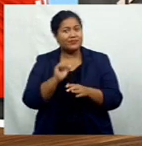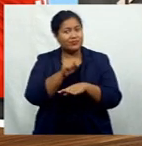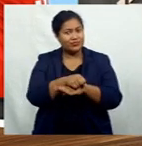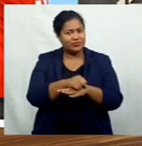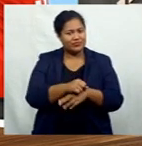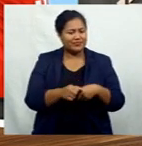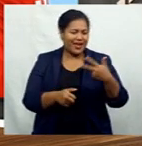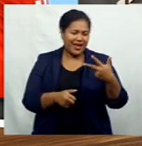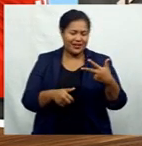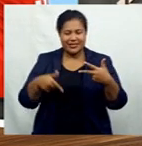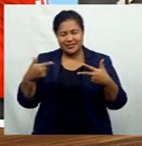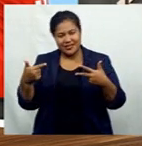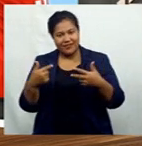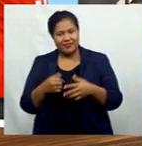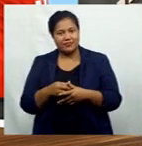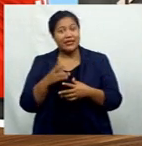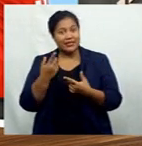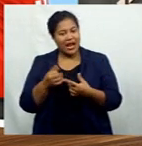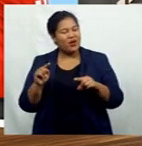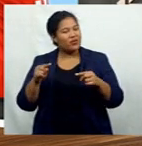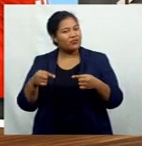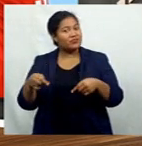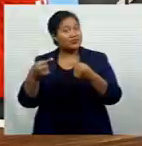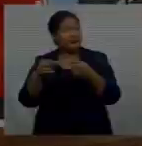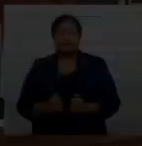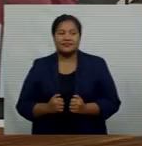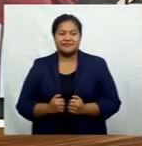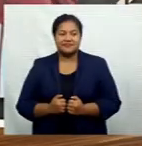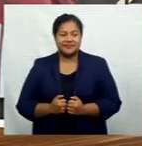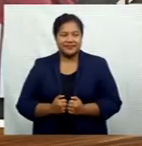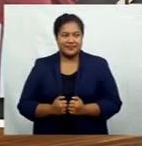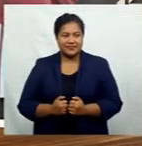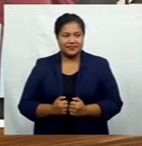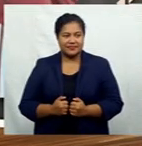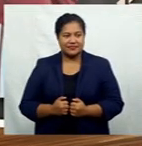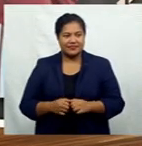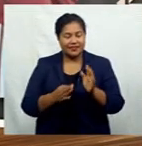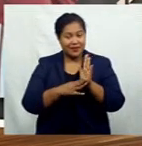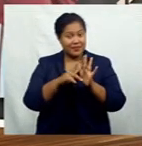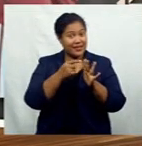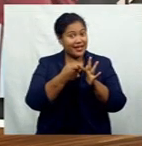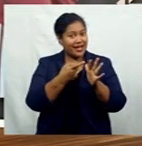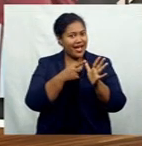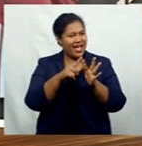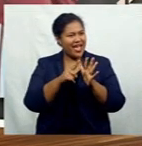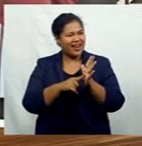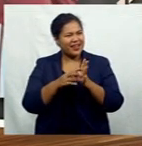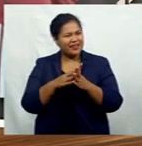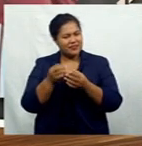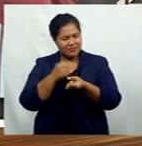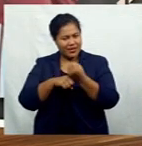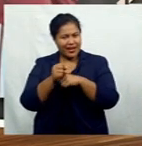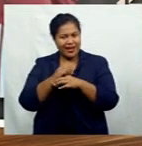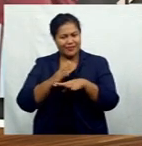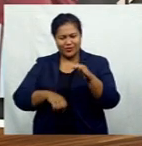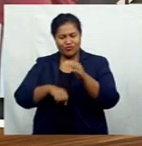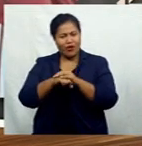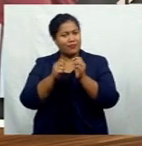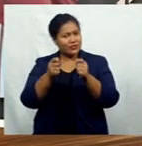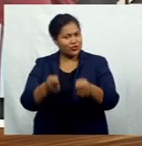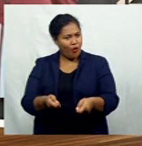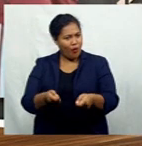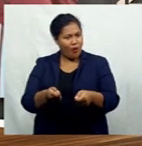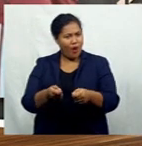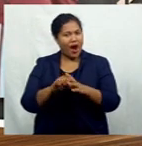to seven and will face Japan in the last eight on Friday. Mikel Antonio became West Ham's outright top scorer in the